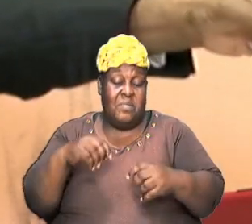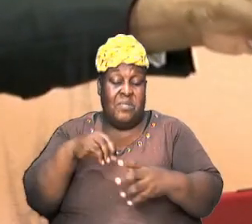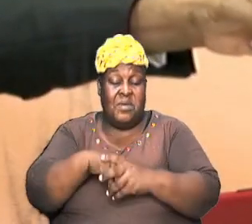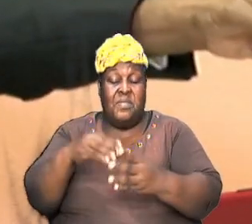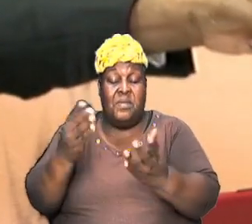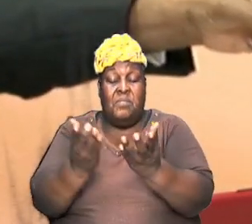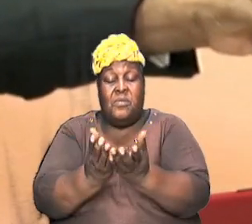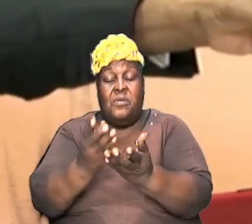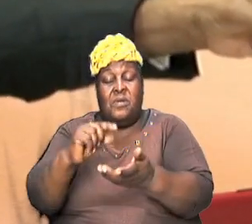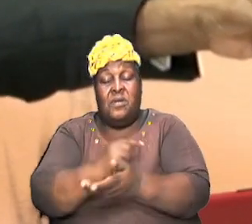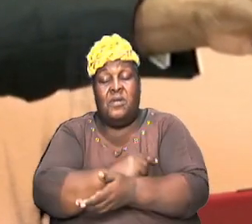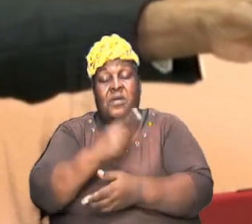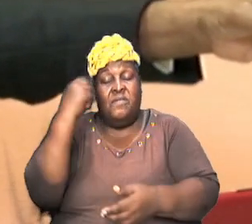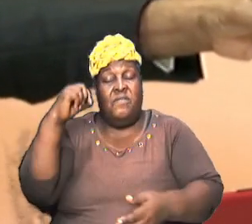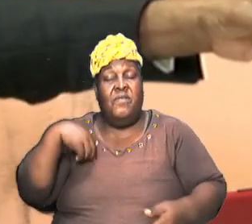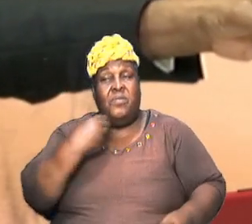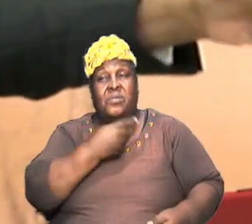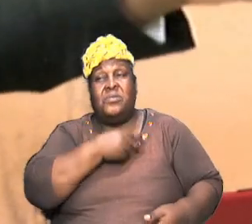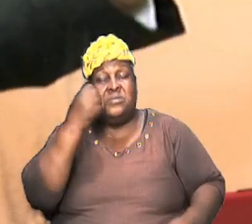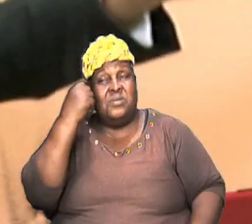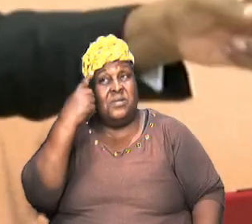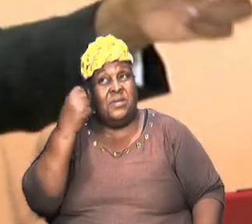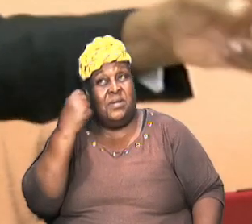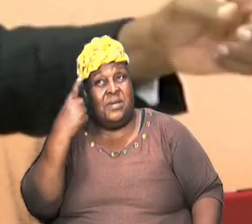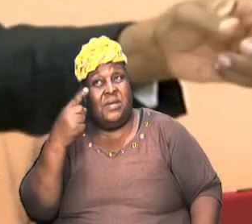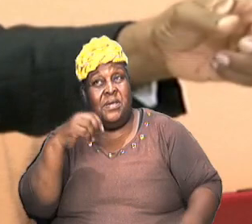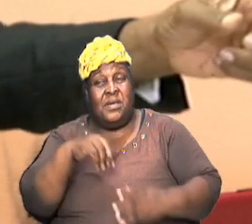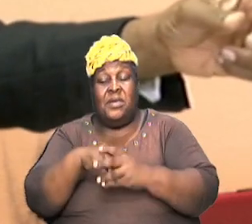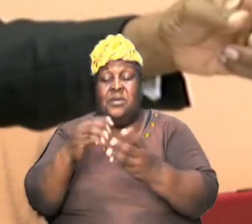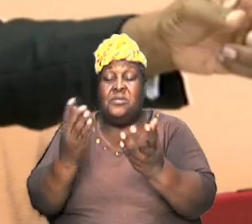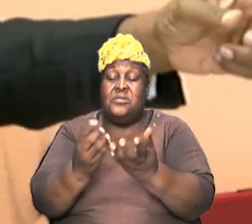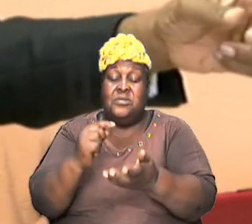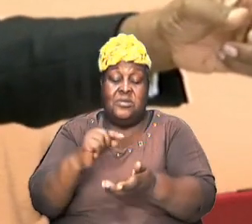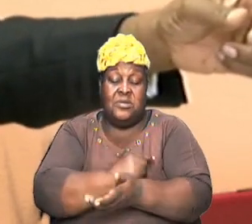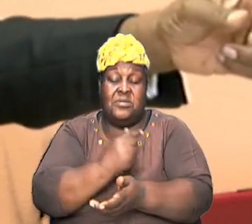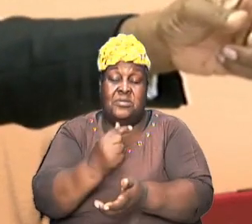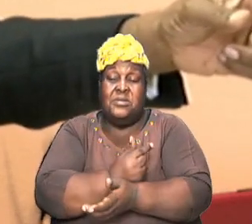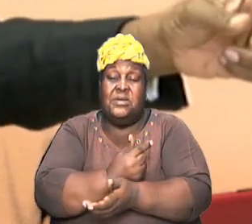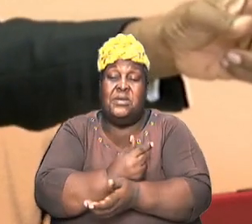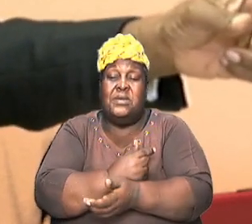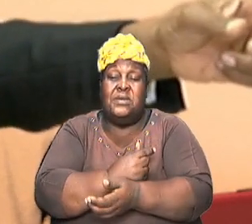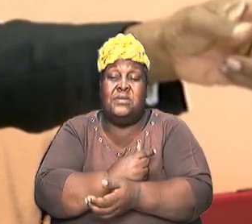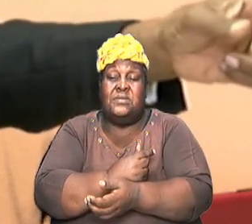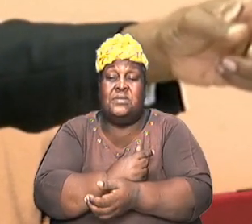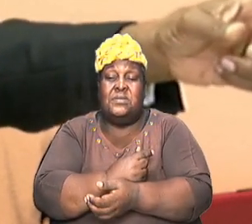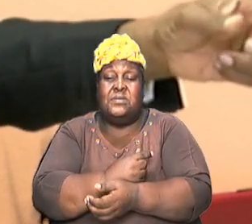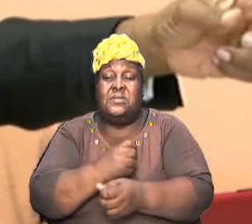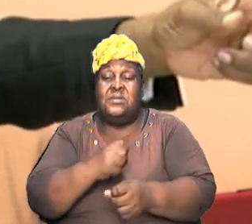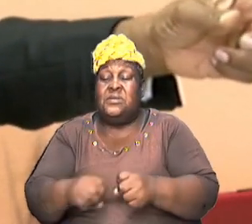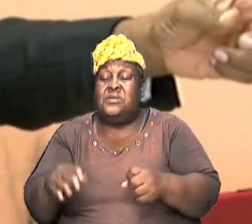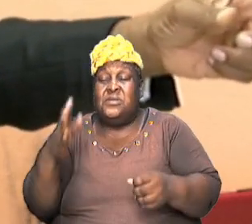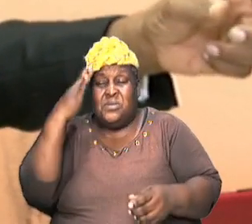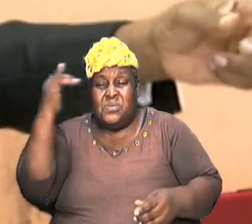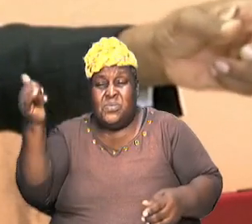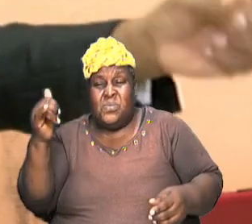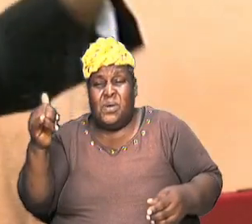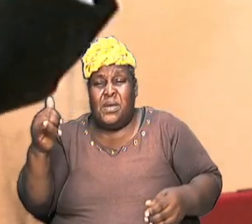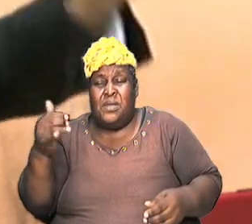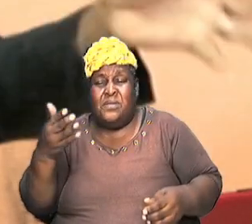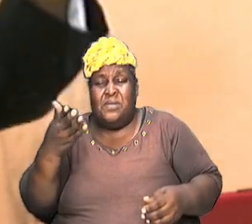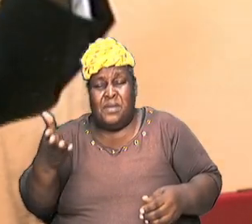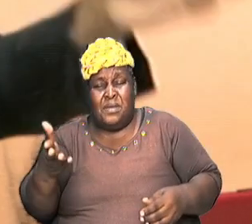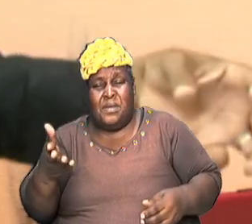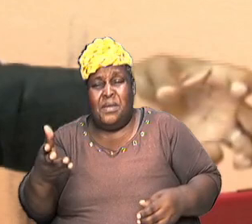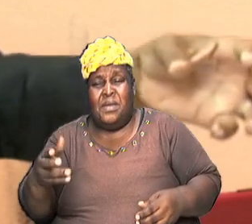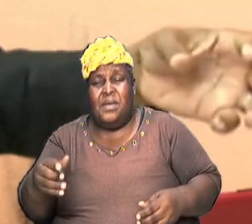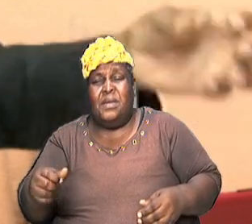Genesis for us to understand that in Genesis and this is why the attack is so much against the book of Genesis because